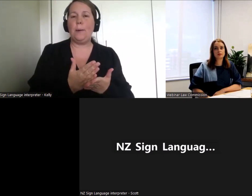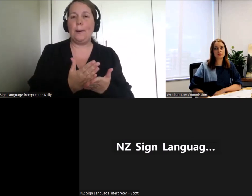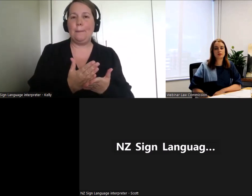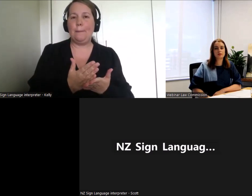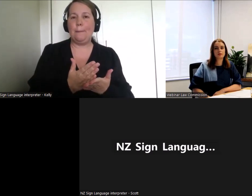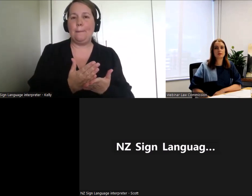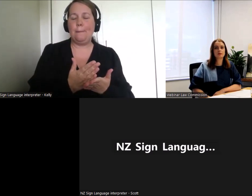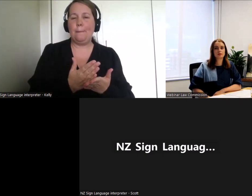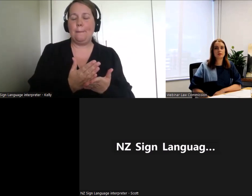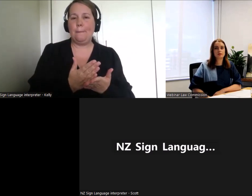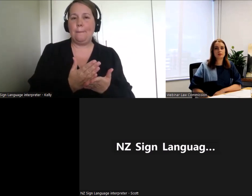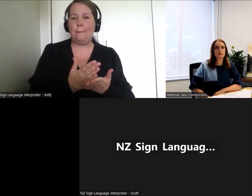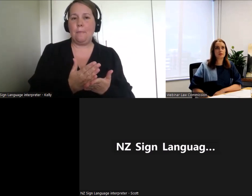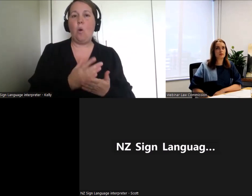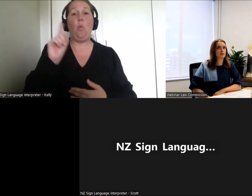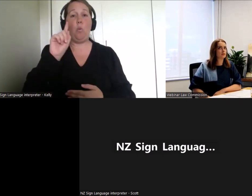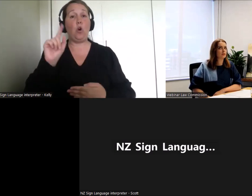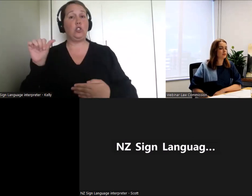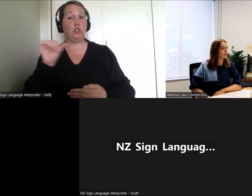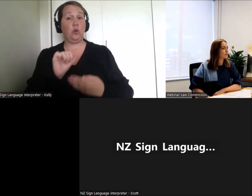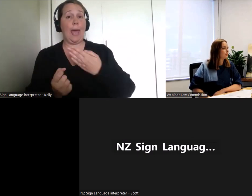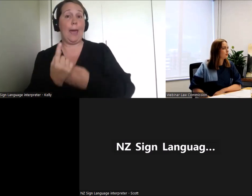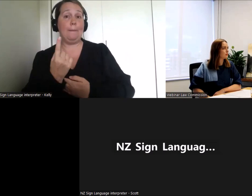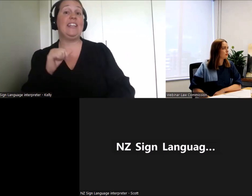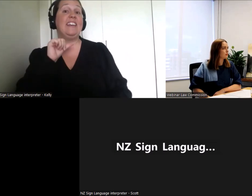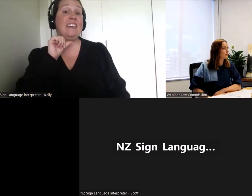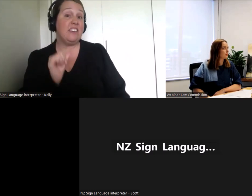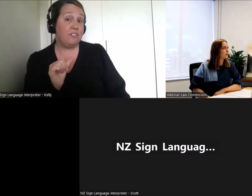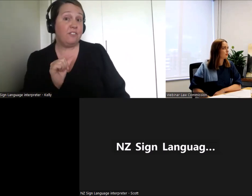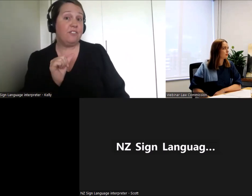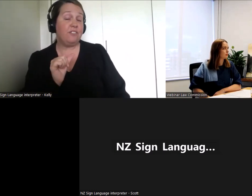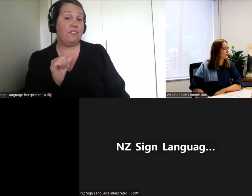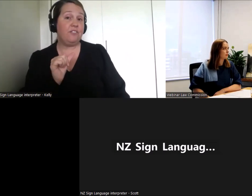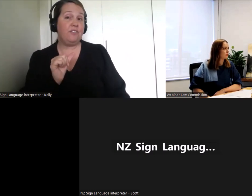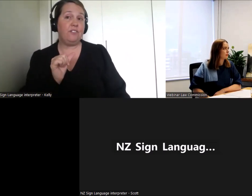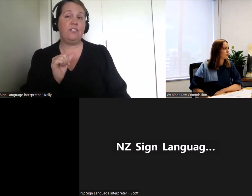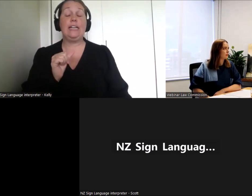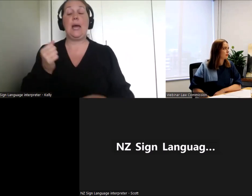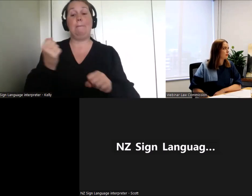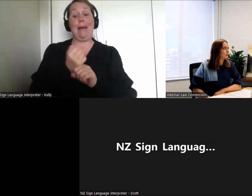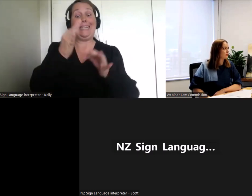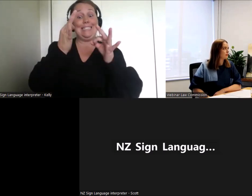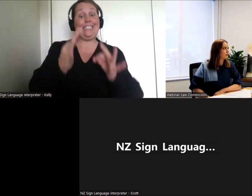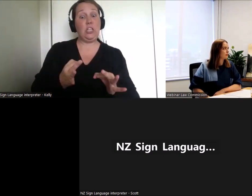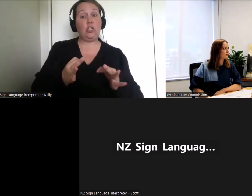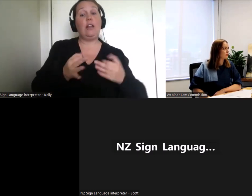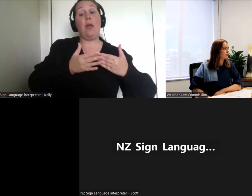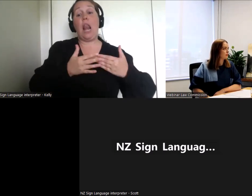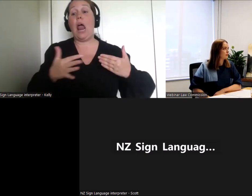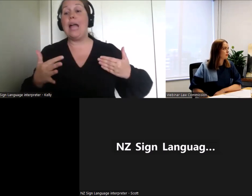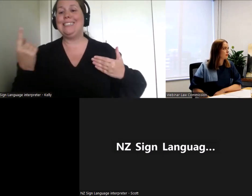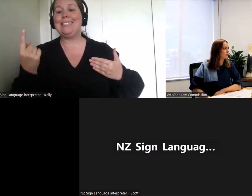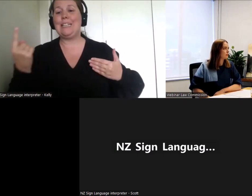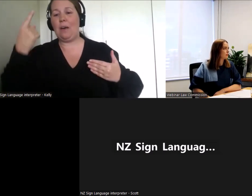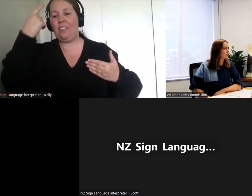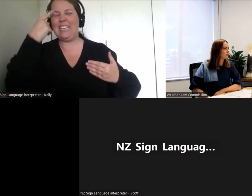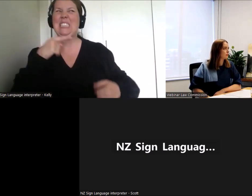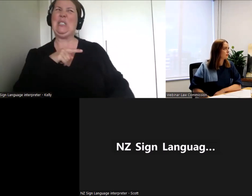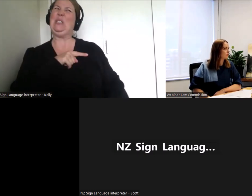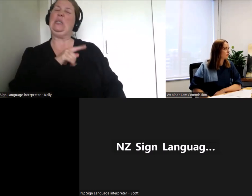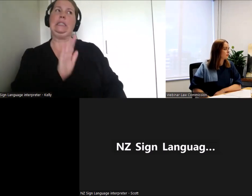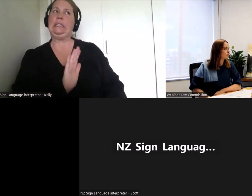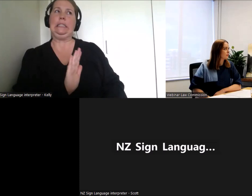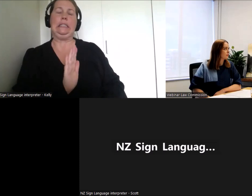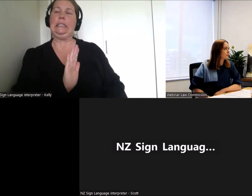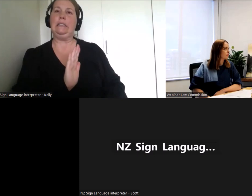what should happen if there's a suggestion that a decision which was previously taken in be looked at